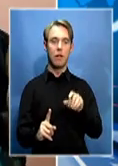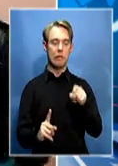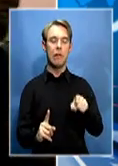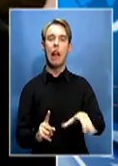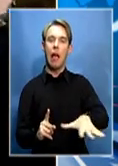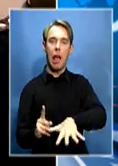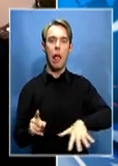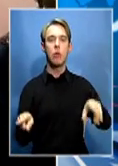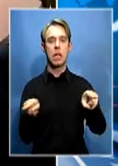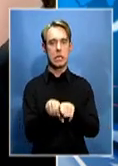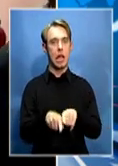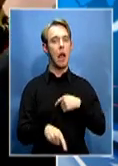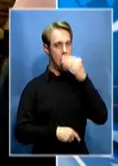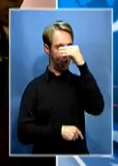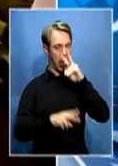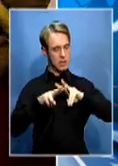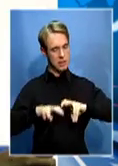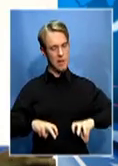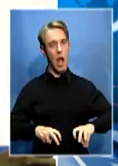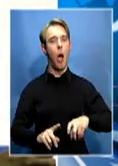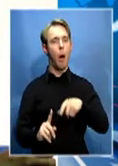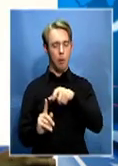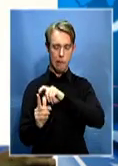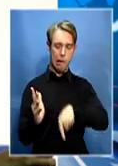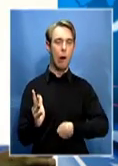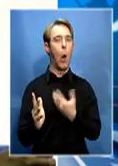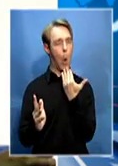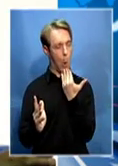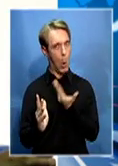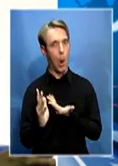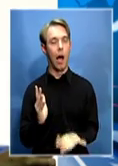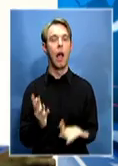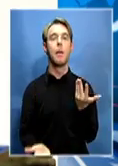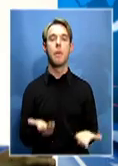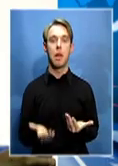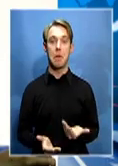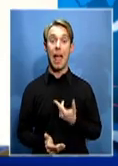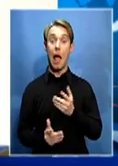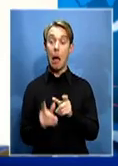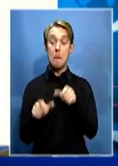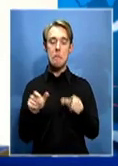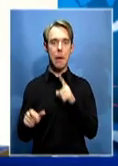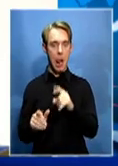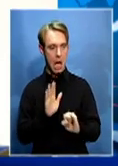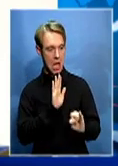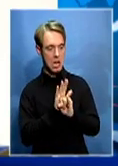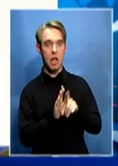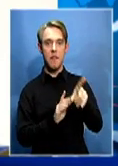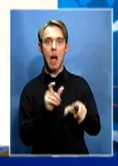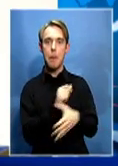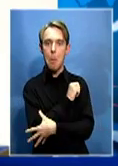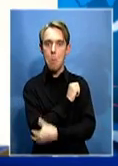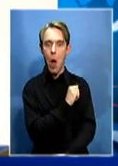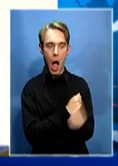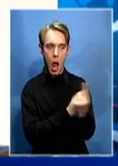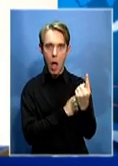link between the crimes. They targeted all those women that are poor, staying alone in road levels. It is just not on